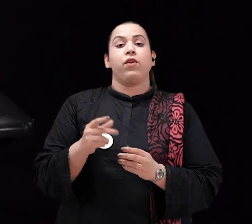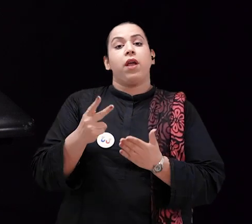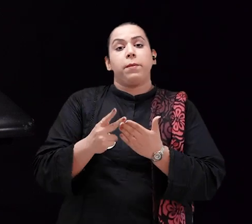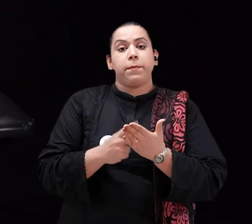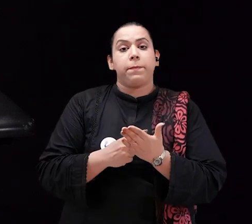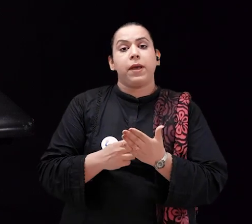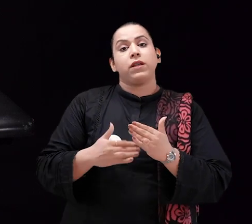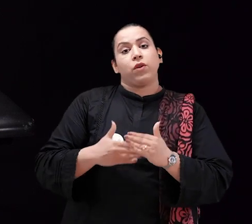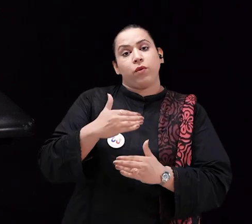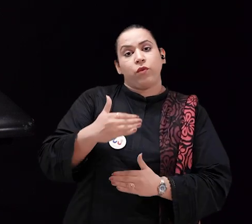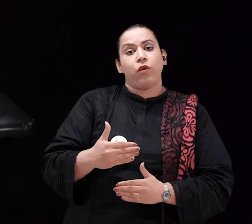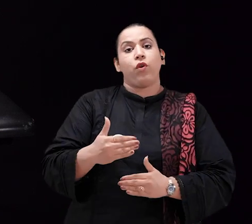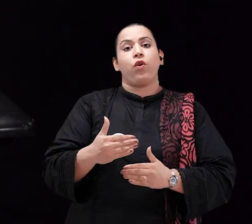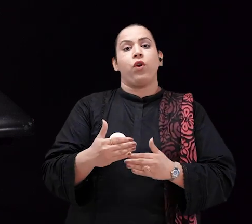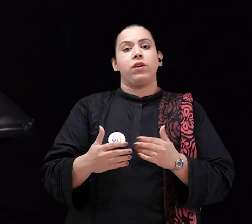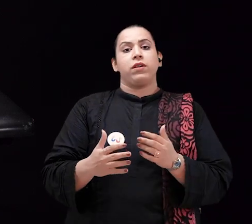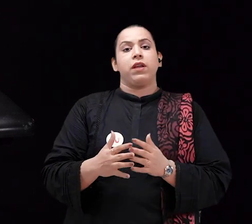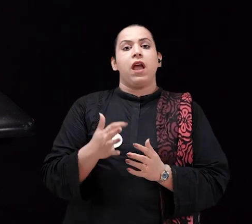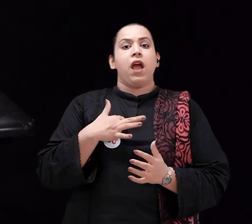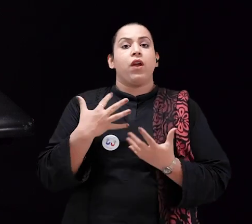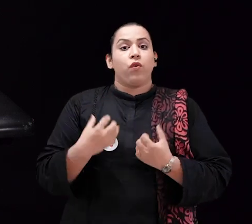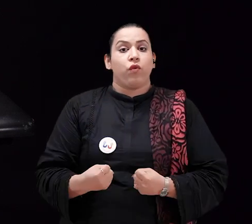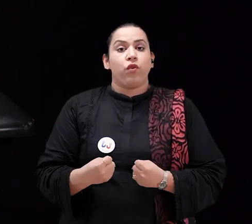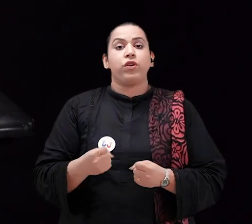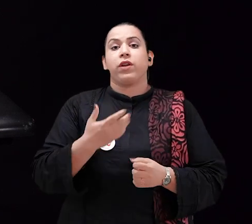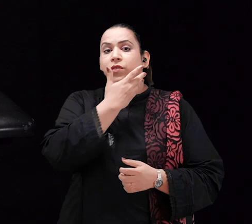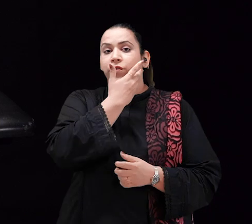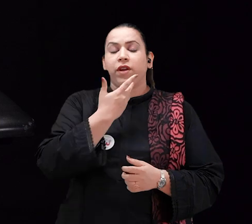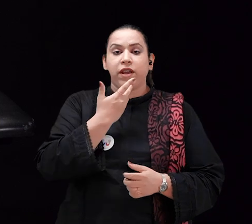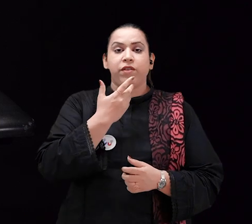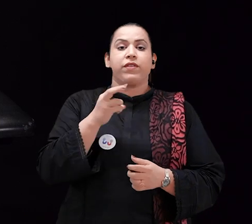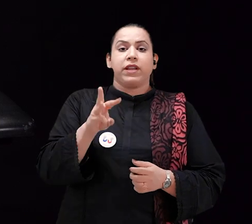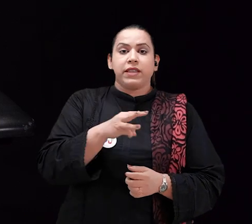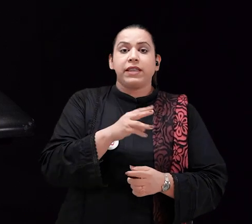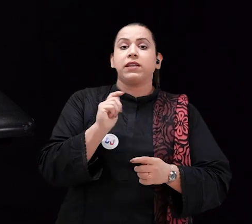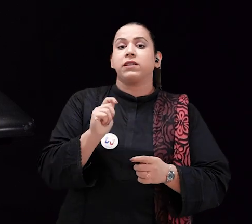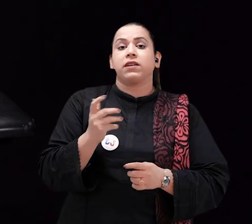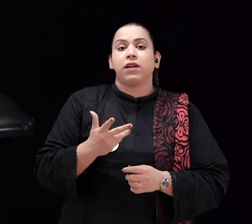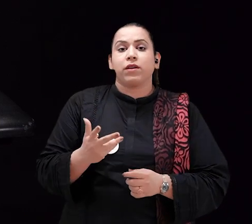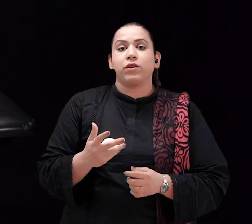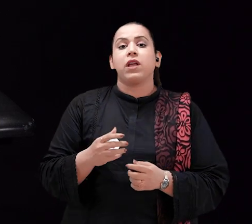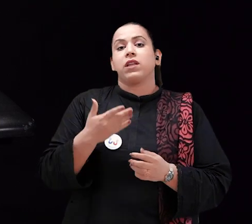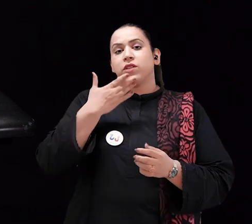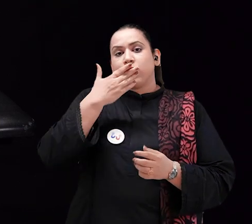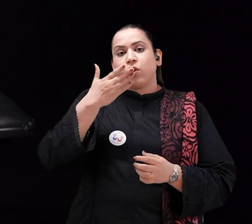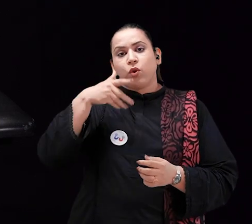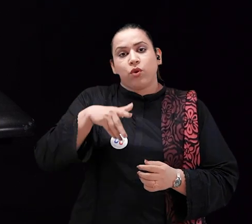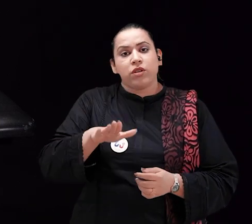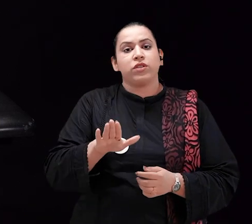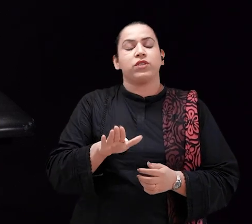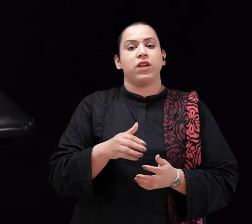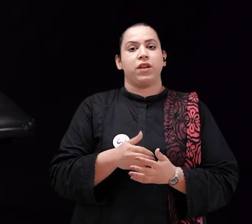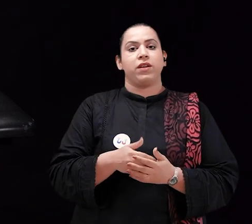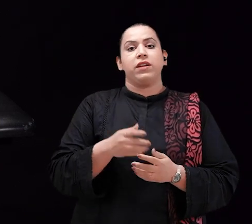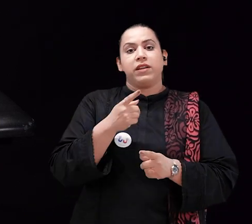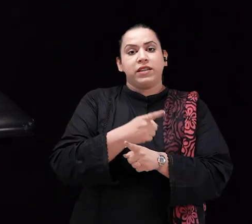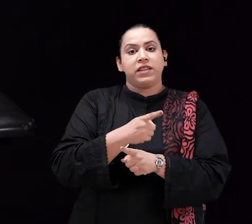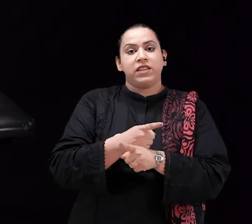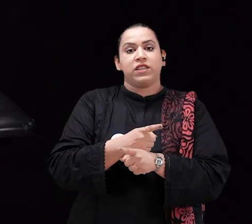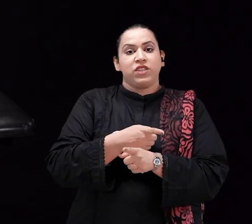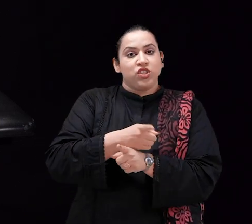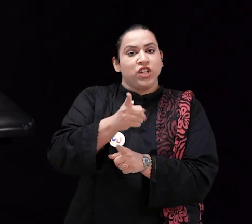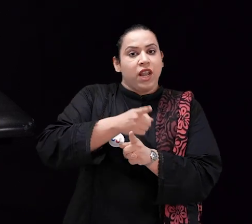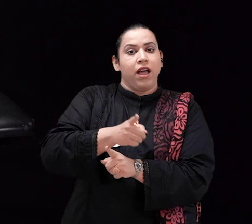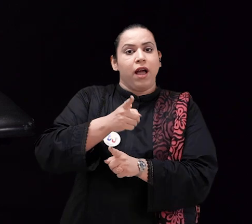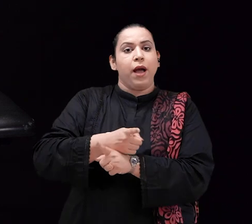end. We plan to go much further. And, you know, one of my favorite things to do is to go to schools